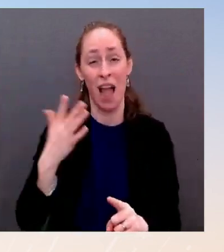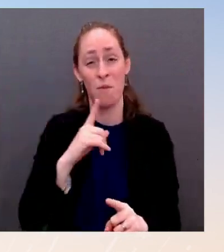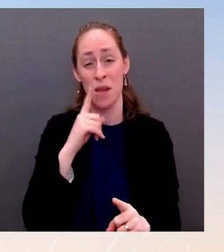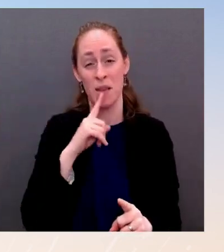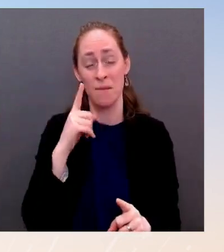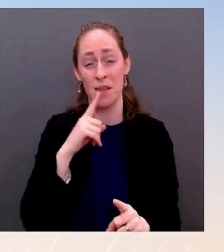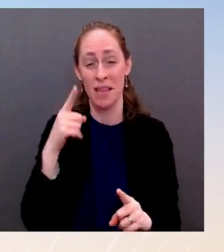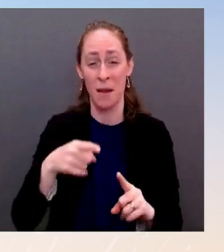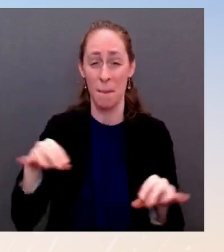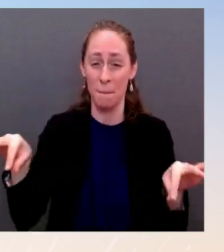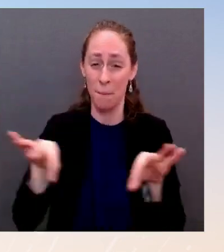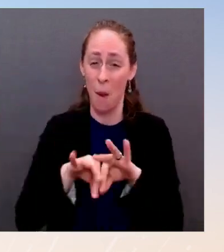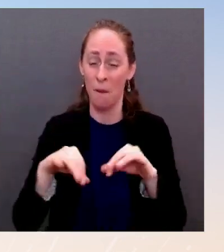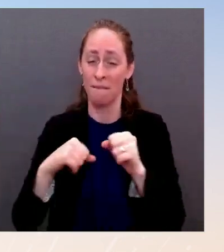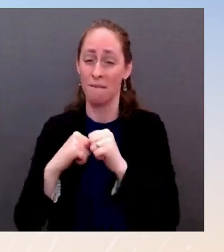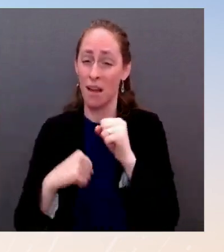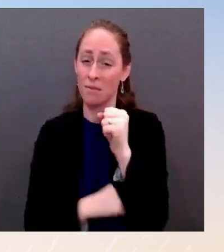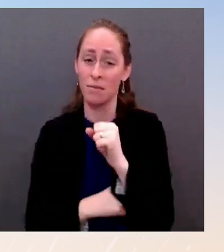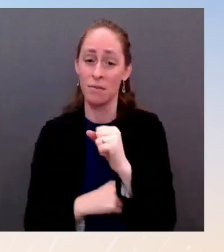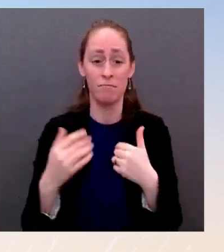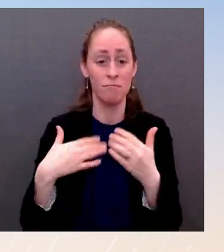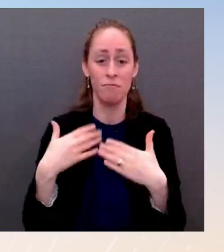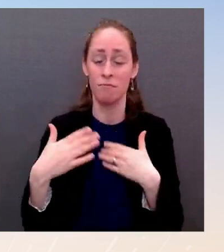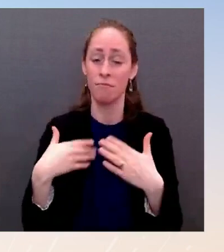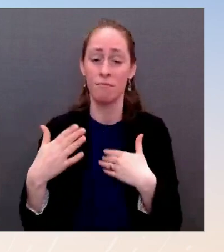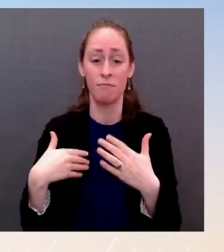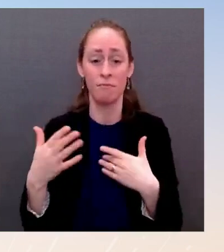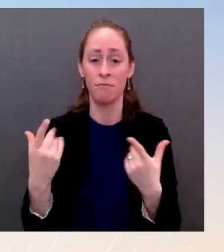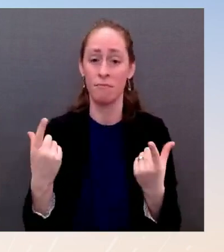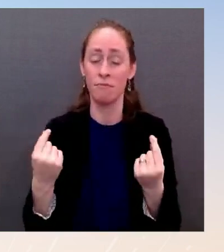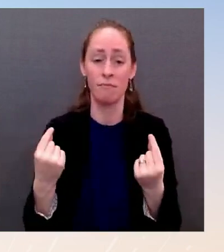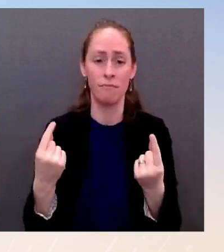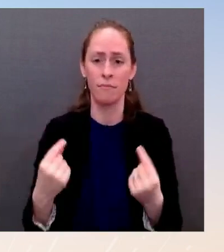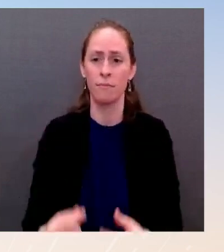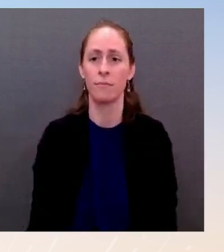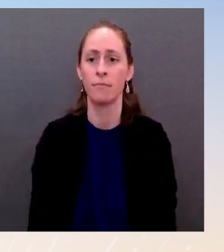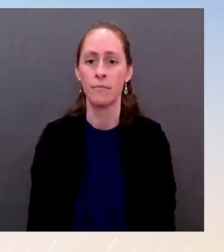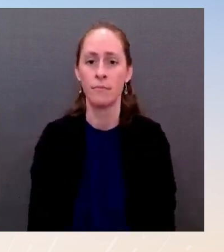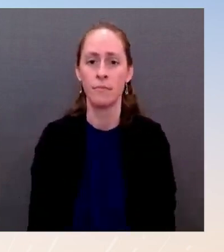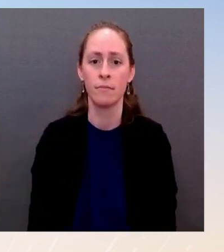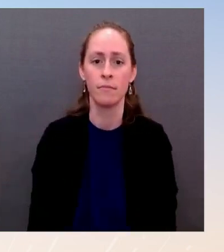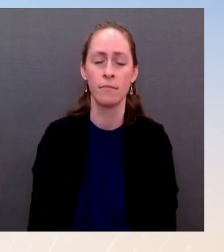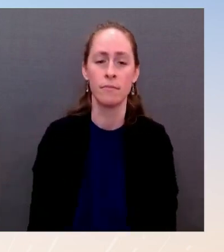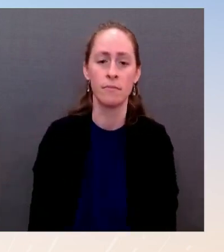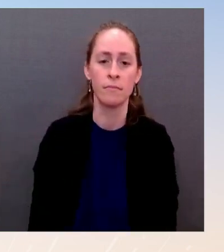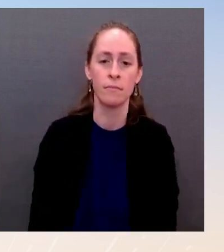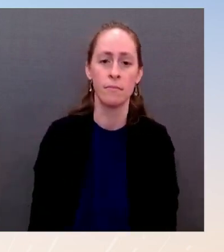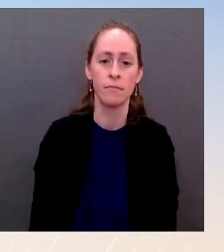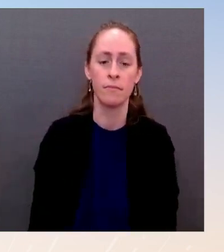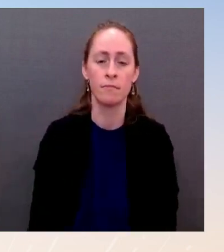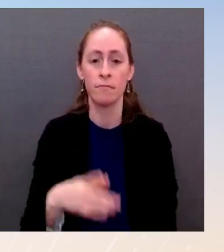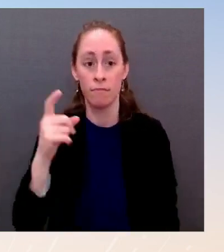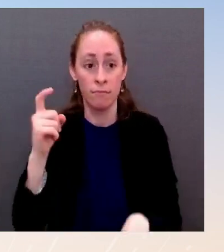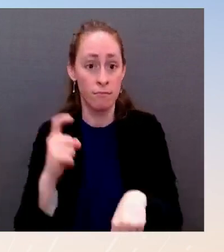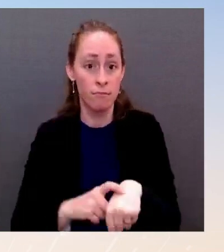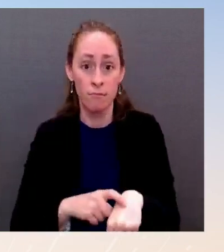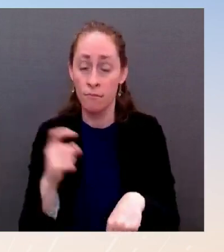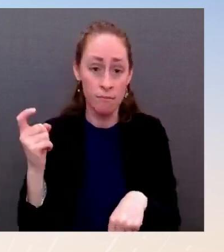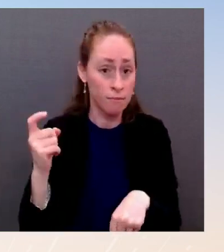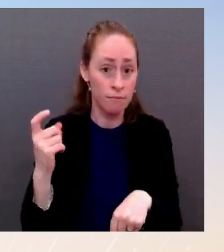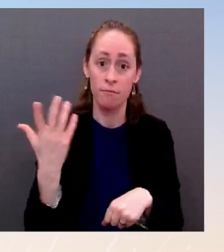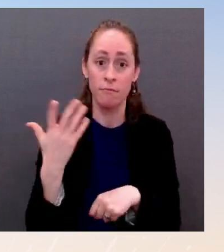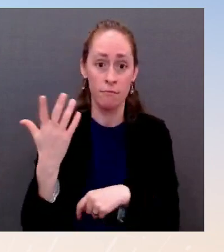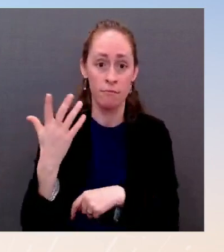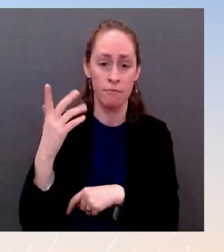this crisis, whether through diplomacy or as a result of military action, is that the West be strong, be united, and be determined to